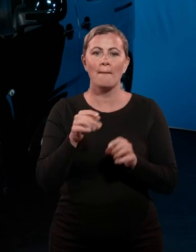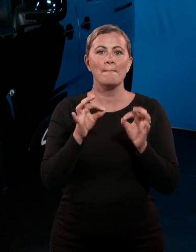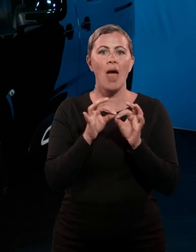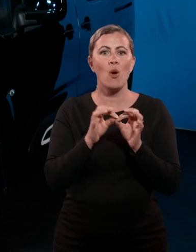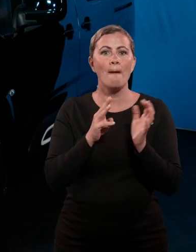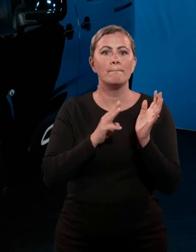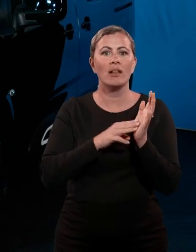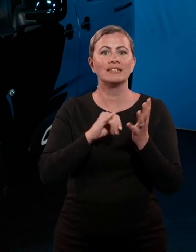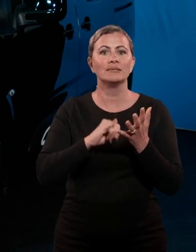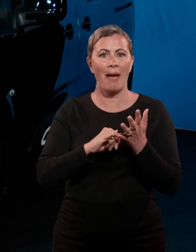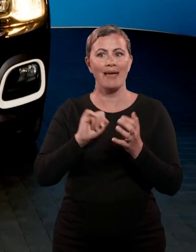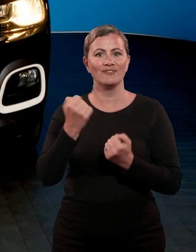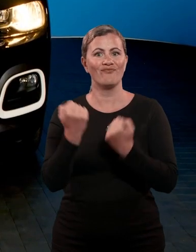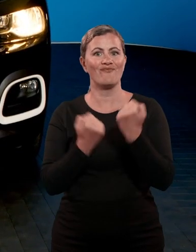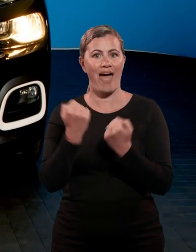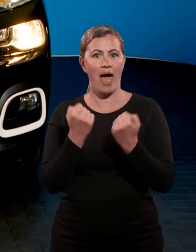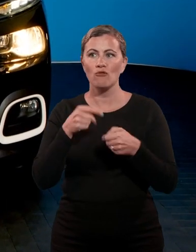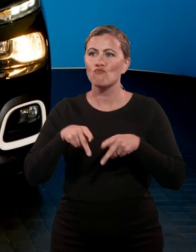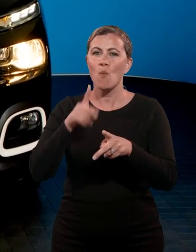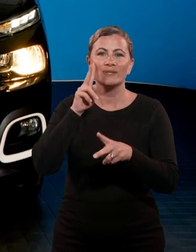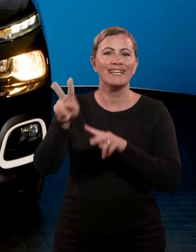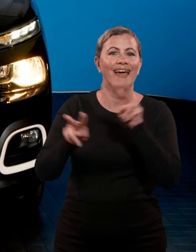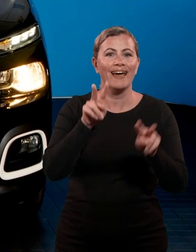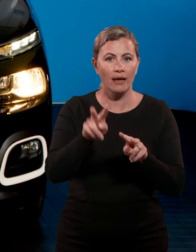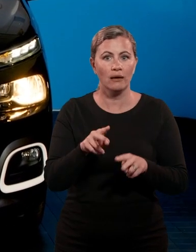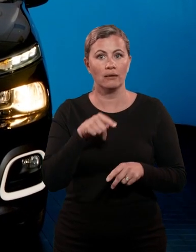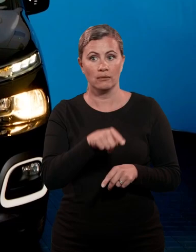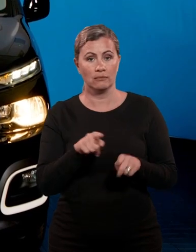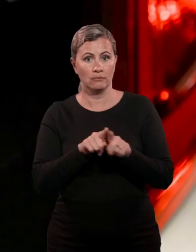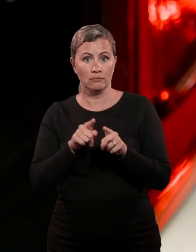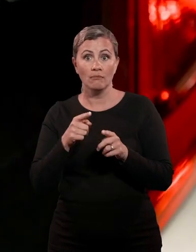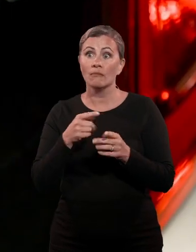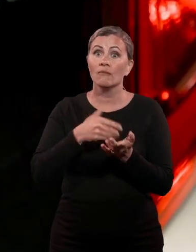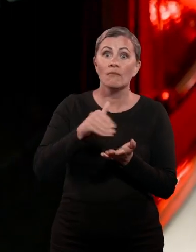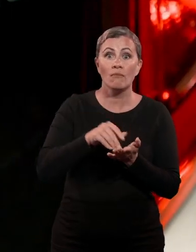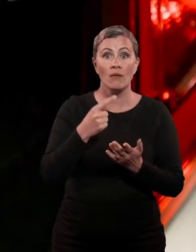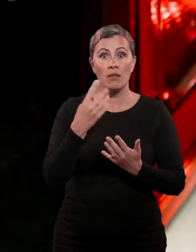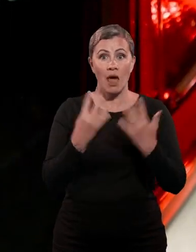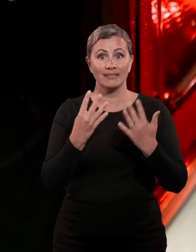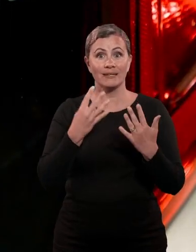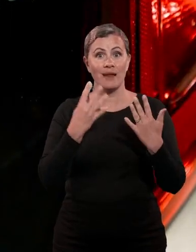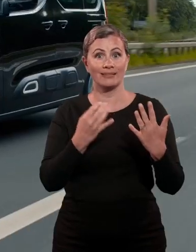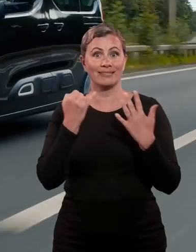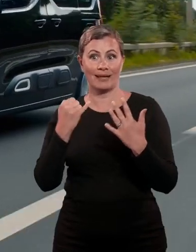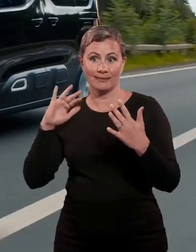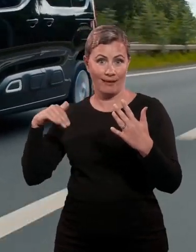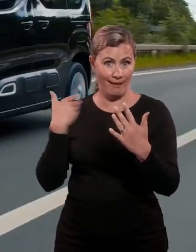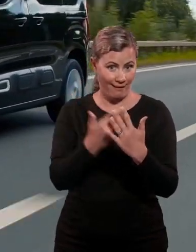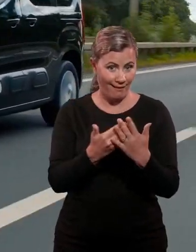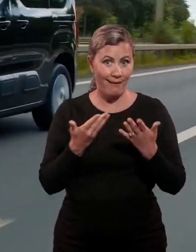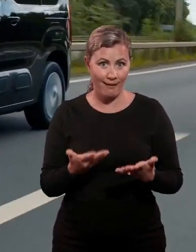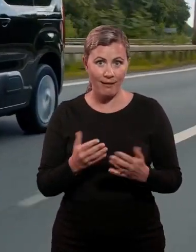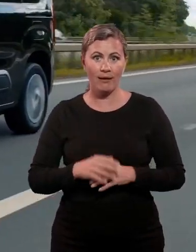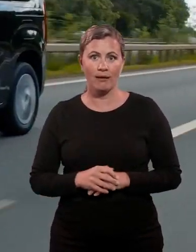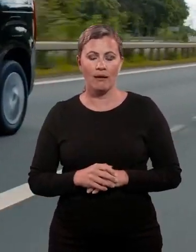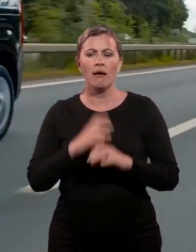on our roads in van Berlingo Multispace and now as the straightforwardly named Berlingo version since 1996. The